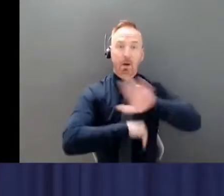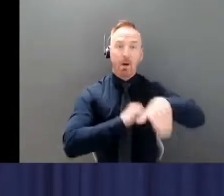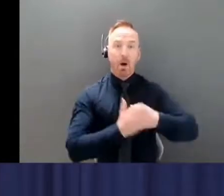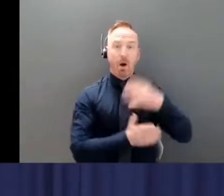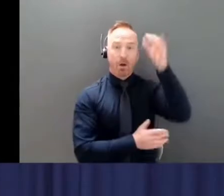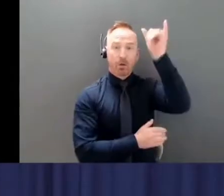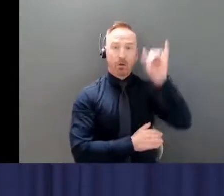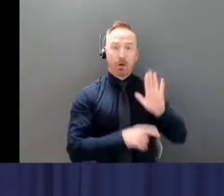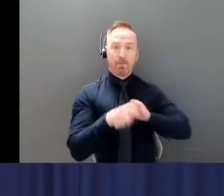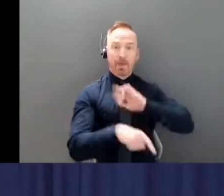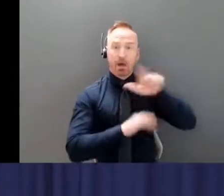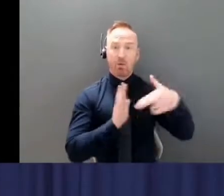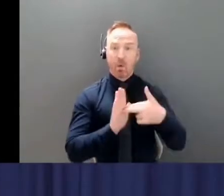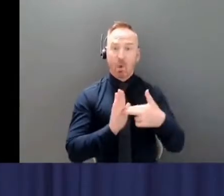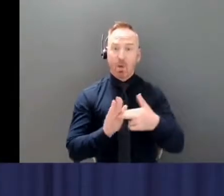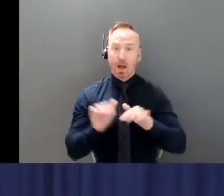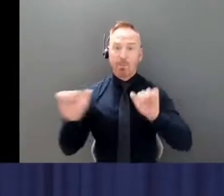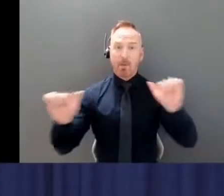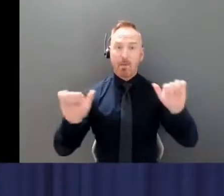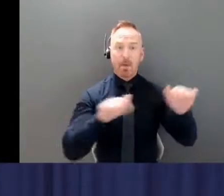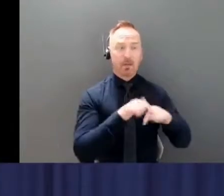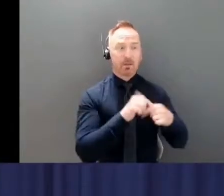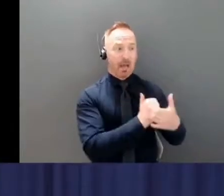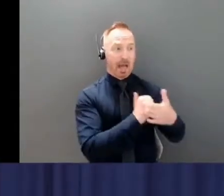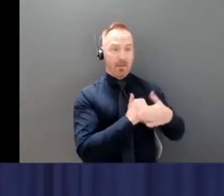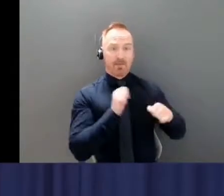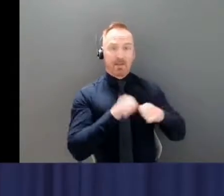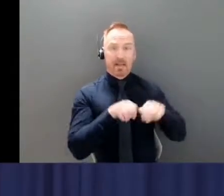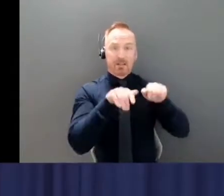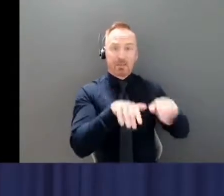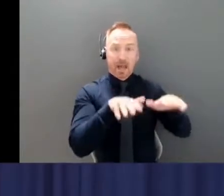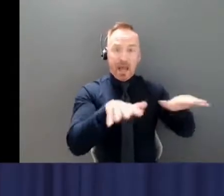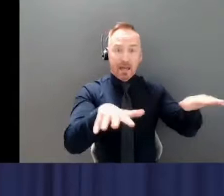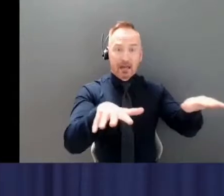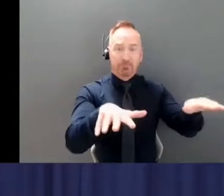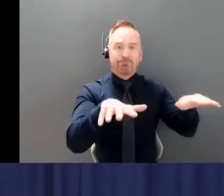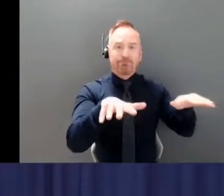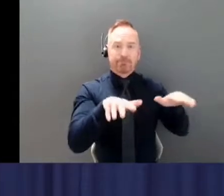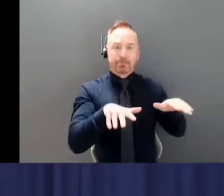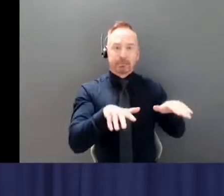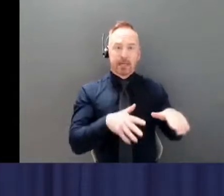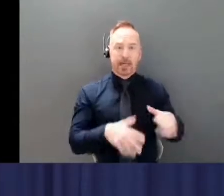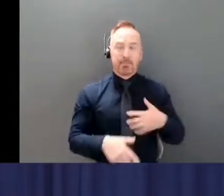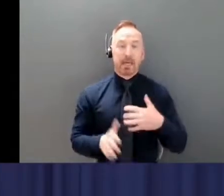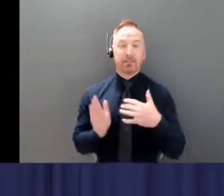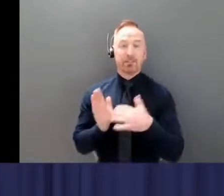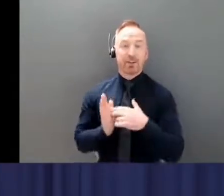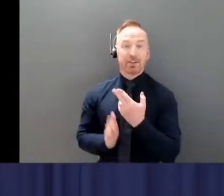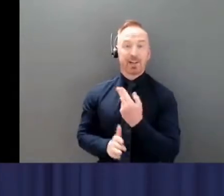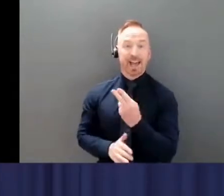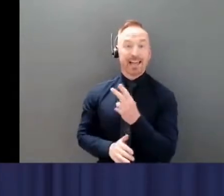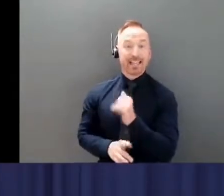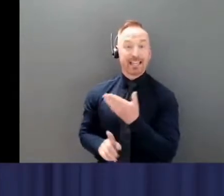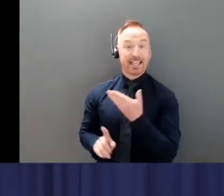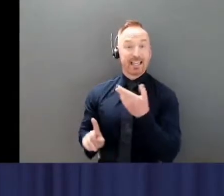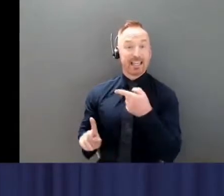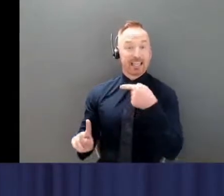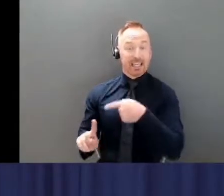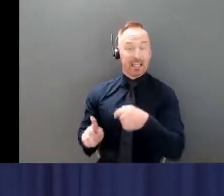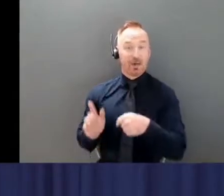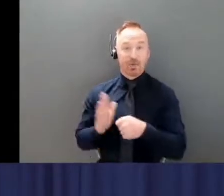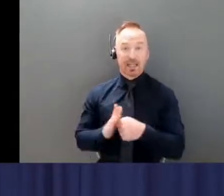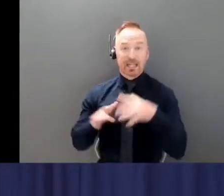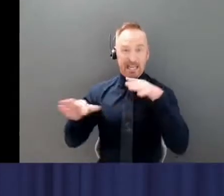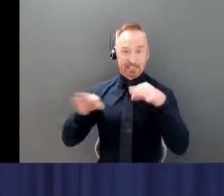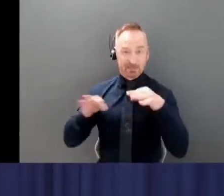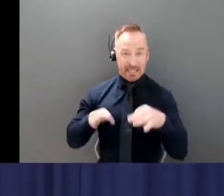to helping to stop the spread of this disease. Dr. Hanley will explain what we know about the current outbreak in a